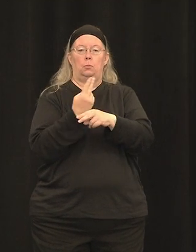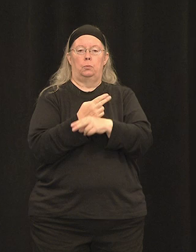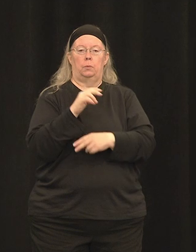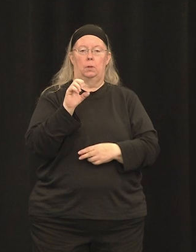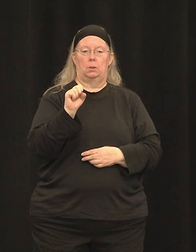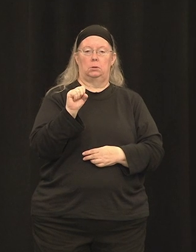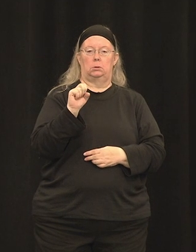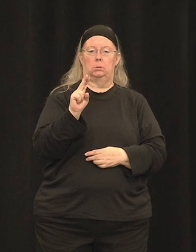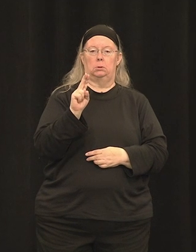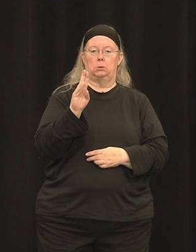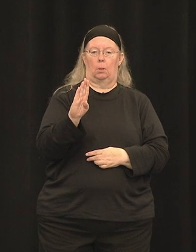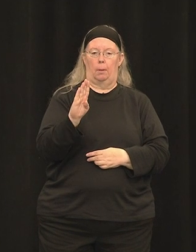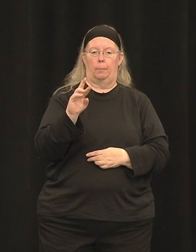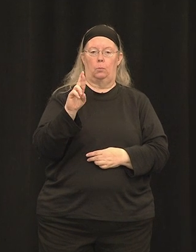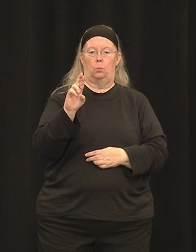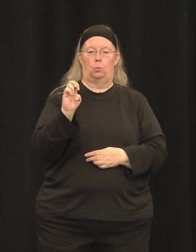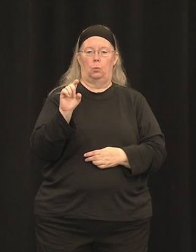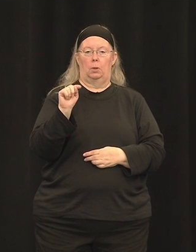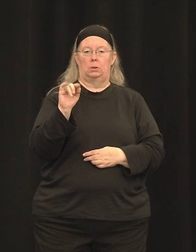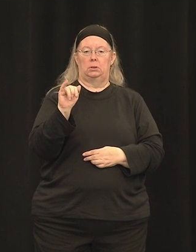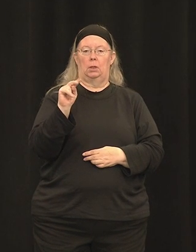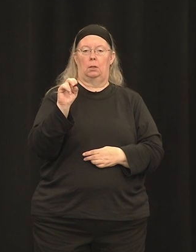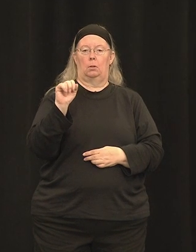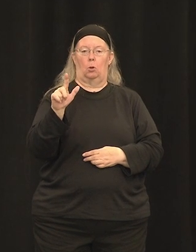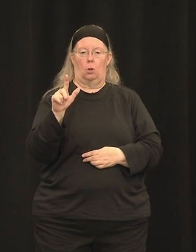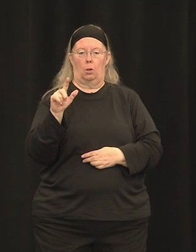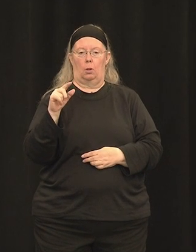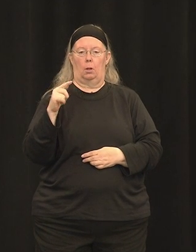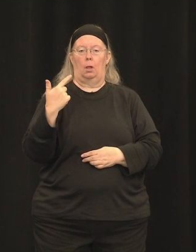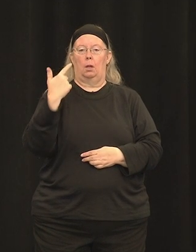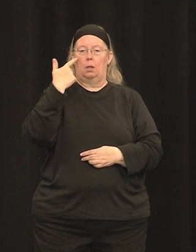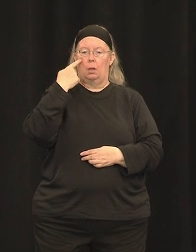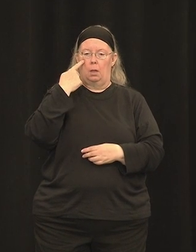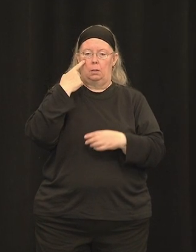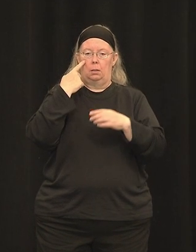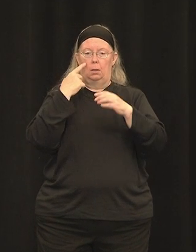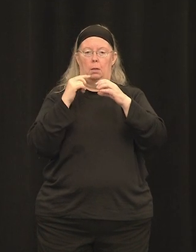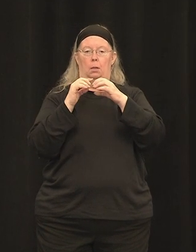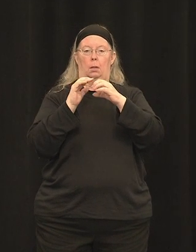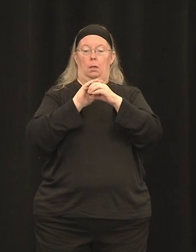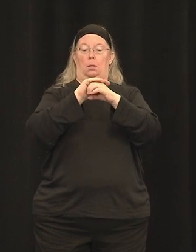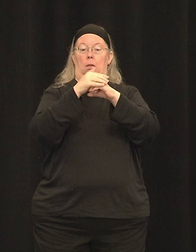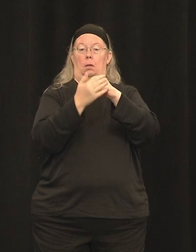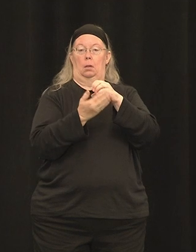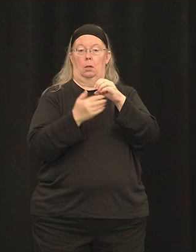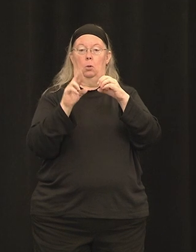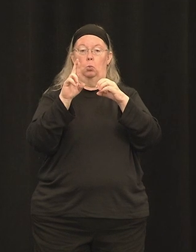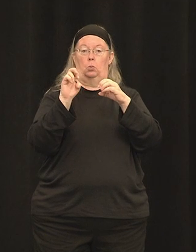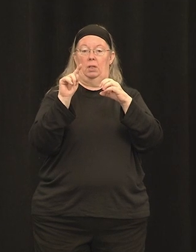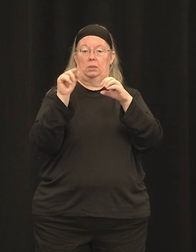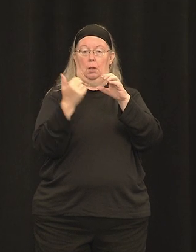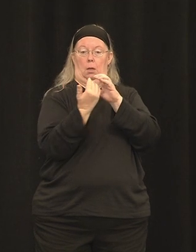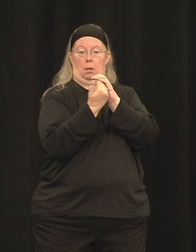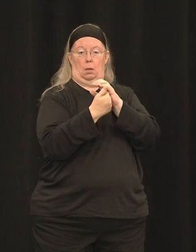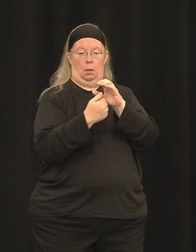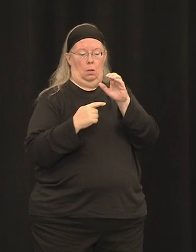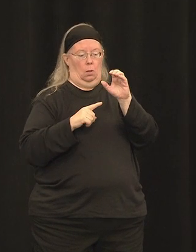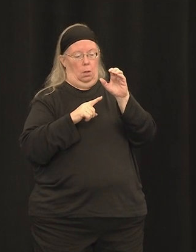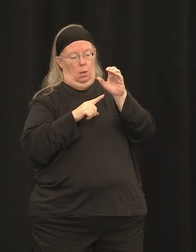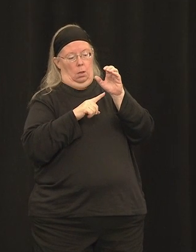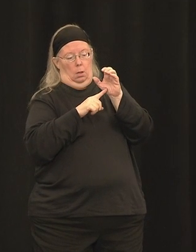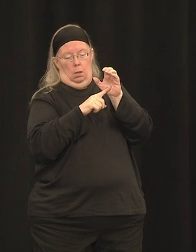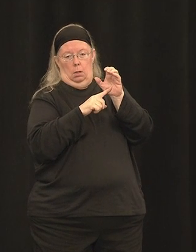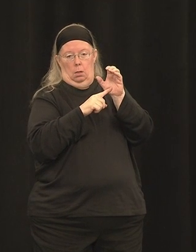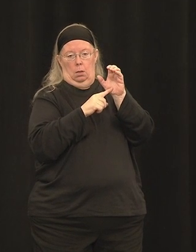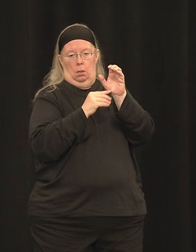surgery where a needle is placed underneath the retina between the photoreceptors and the RPE, and you can see in the cross-section of this